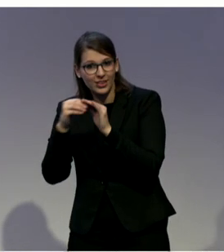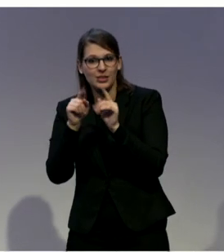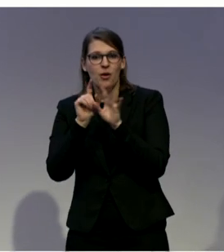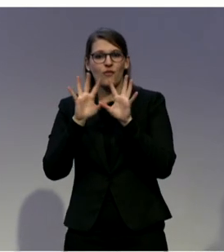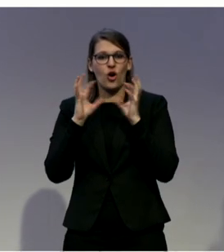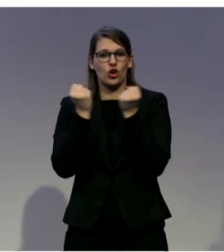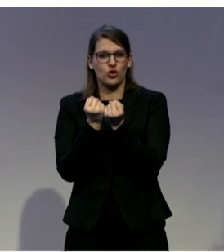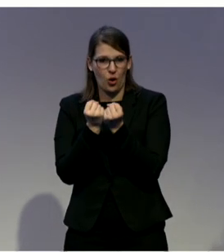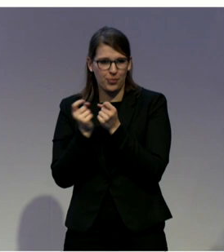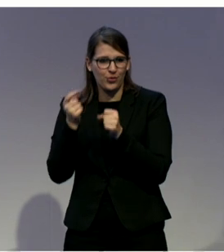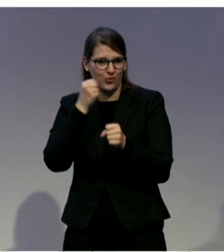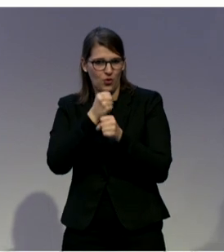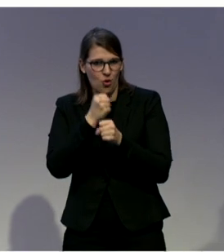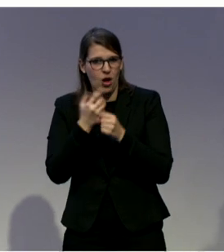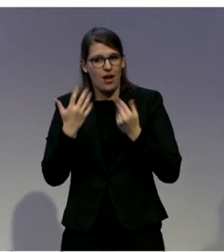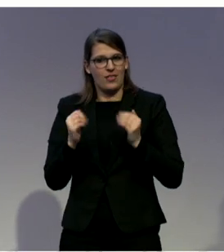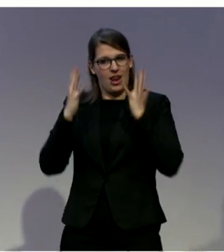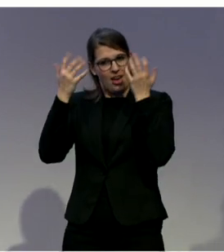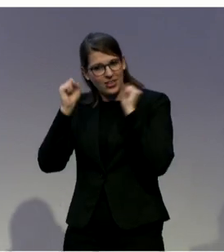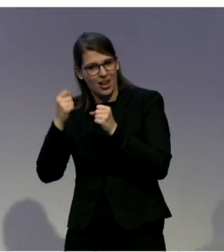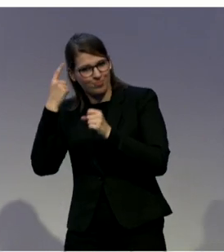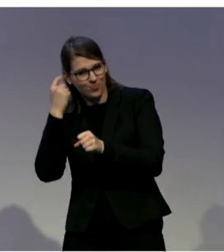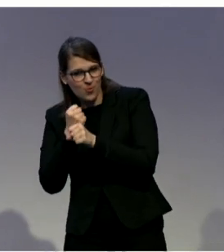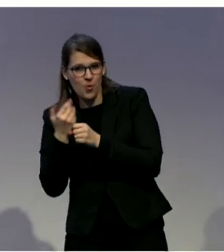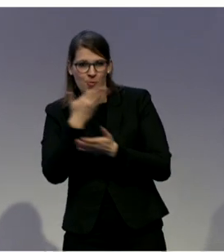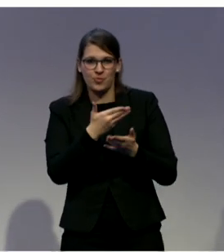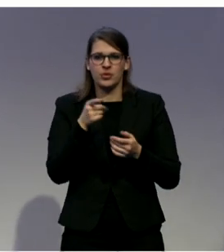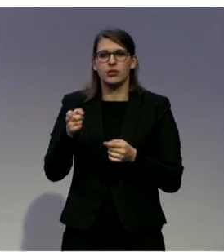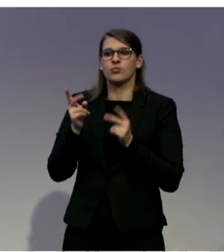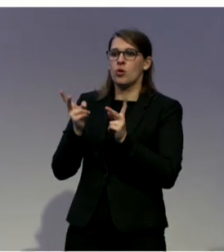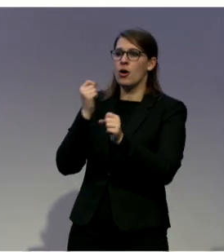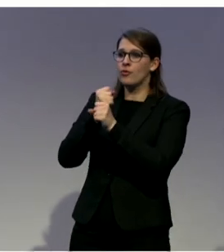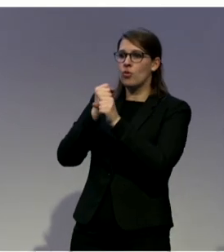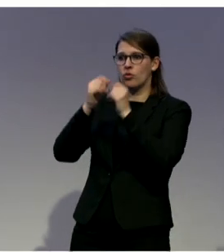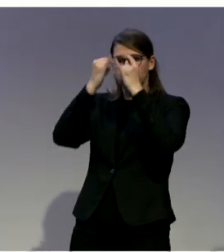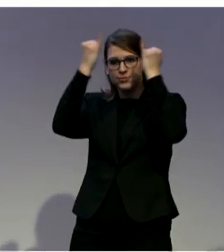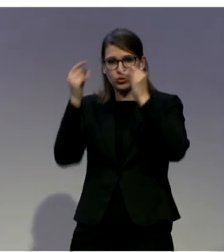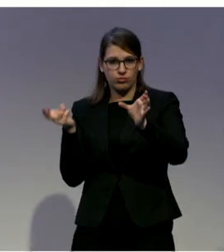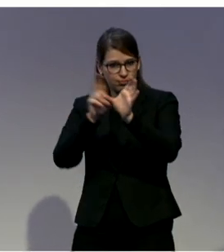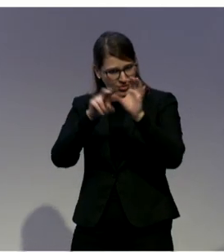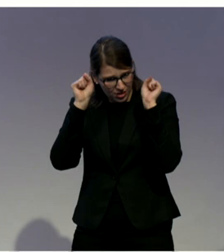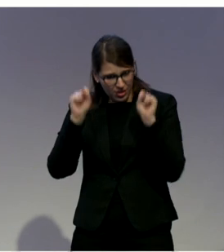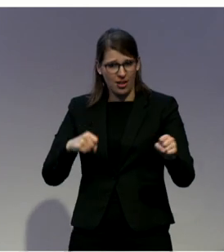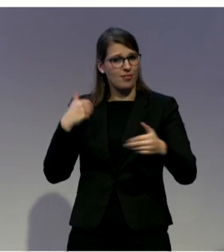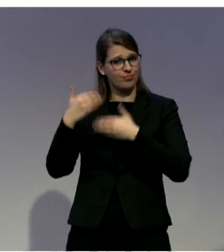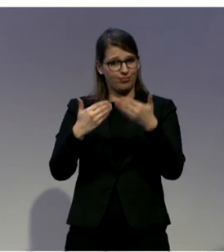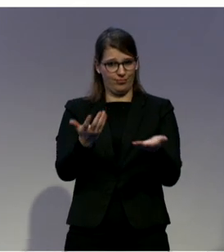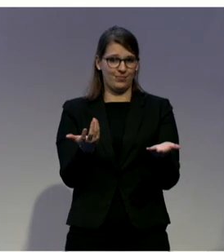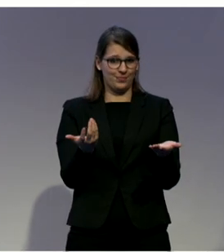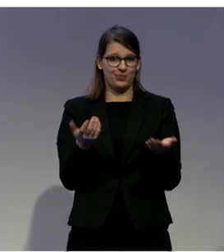And they participate in over 30 formal activities in the community.